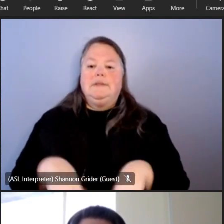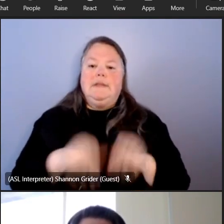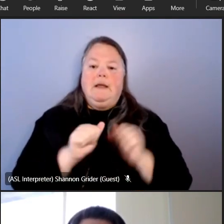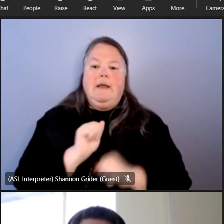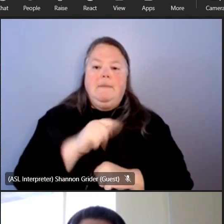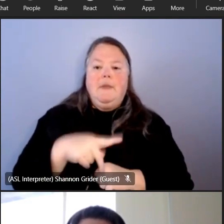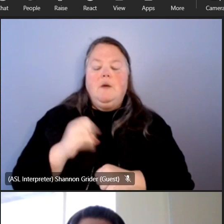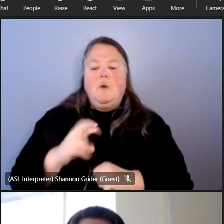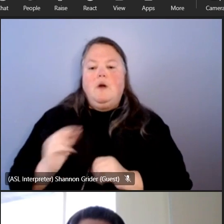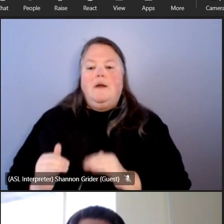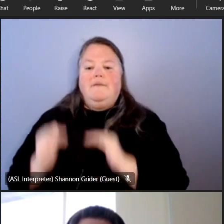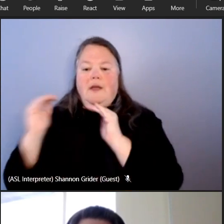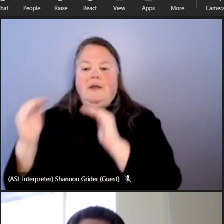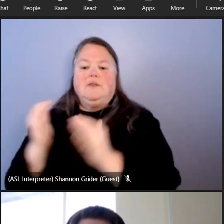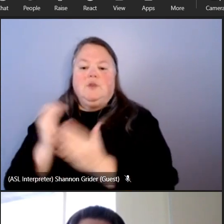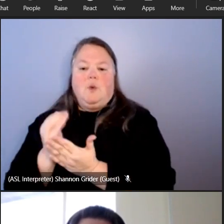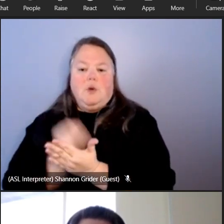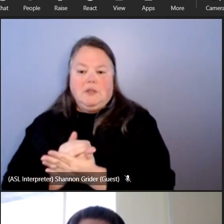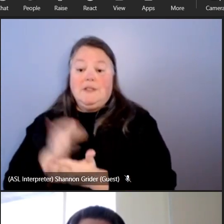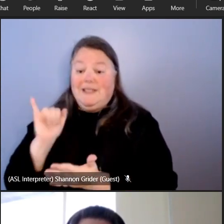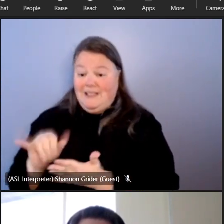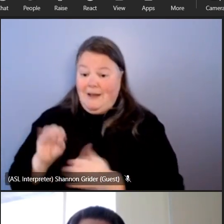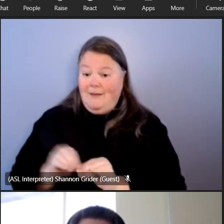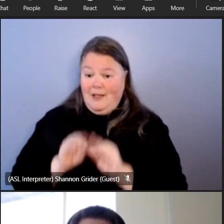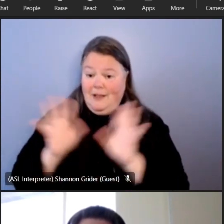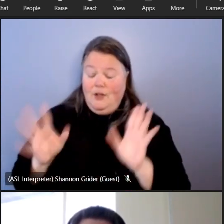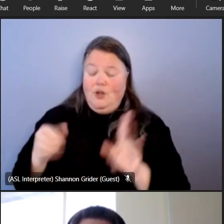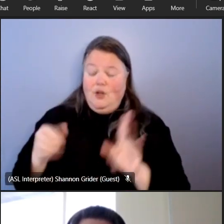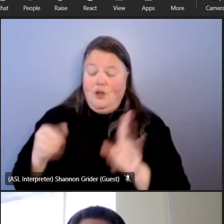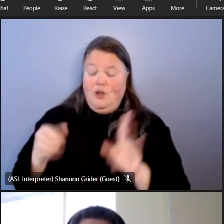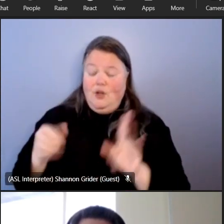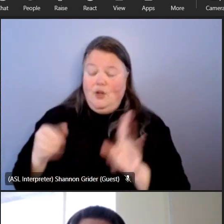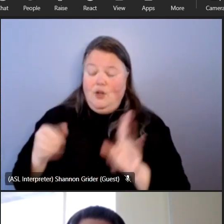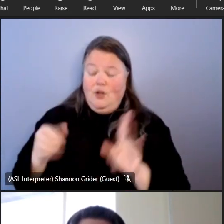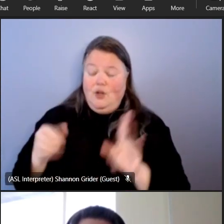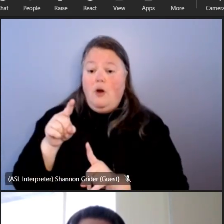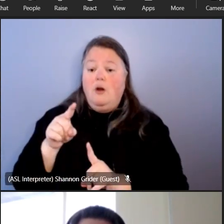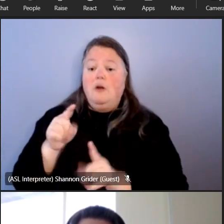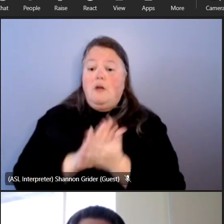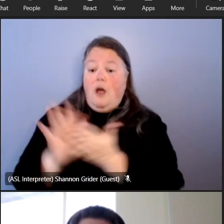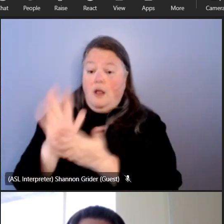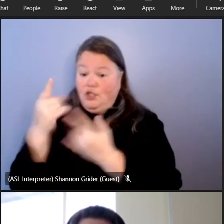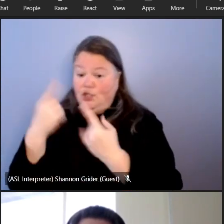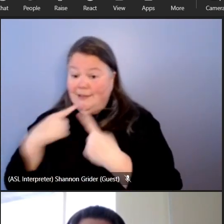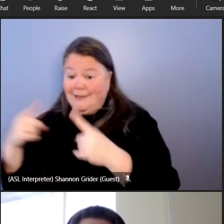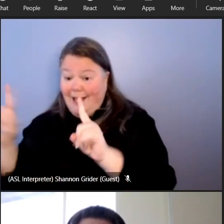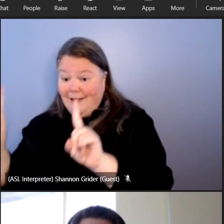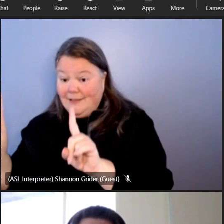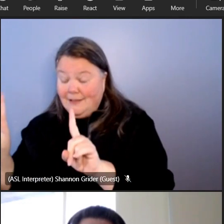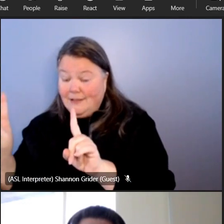clear impact on college success or is it just more of a